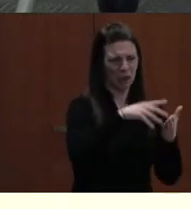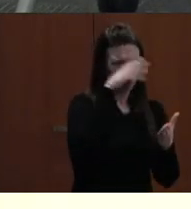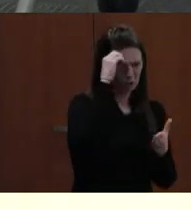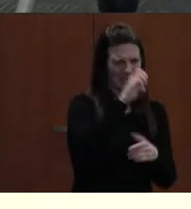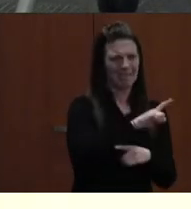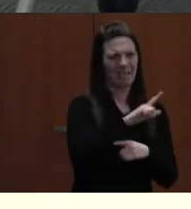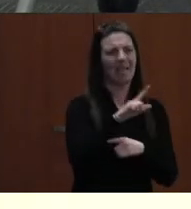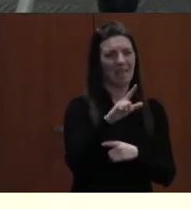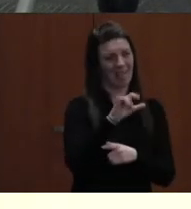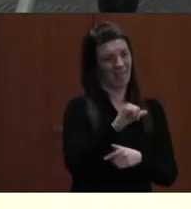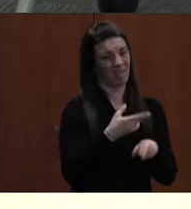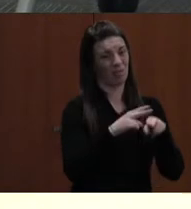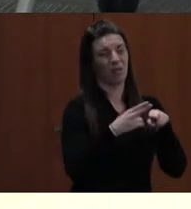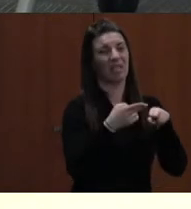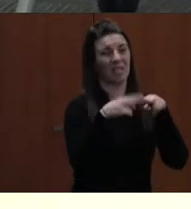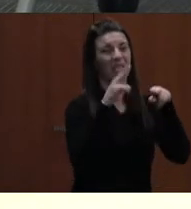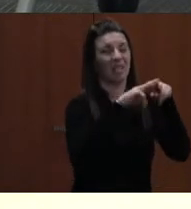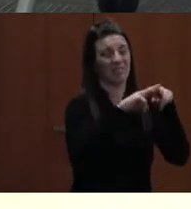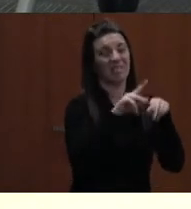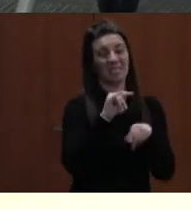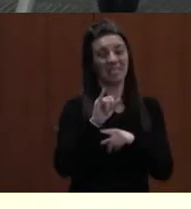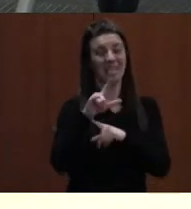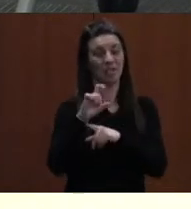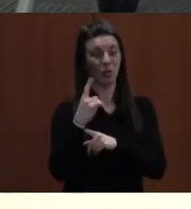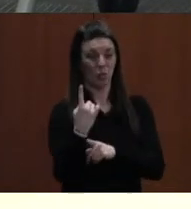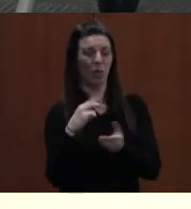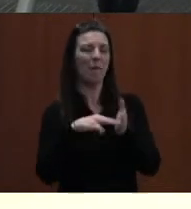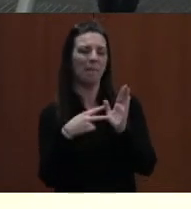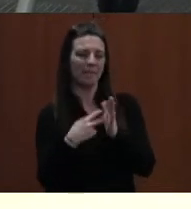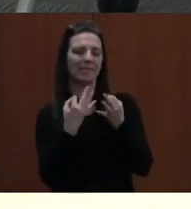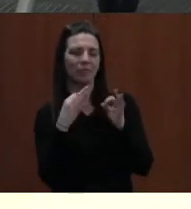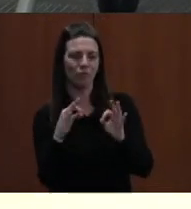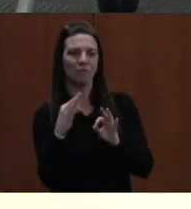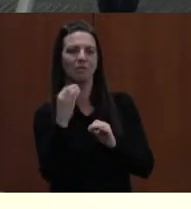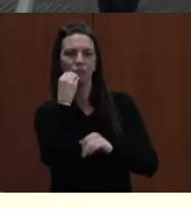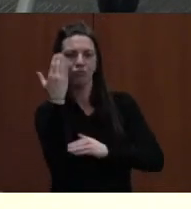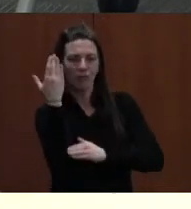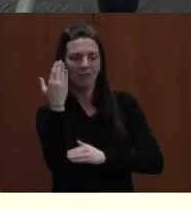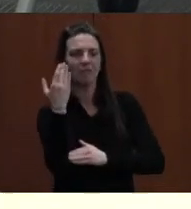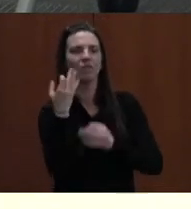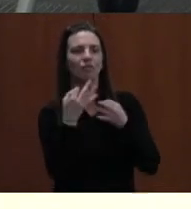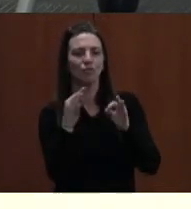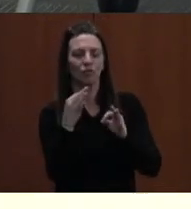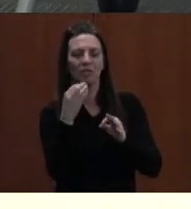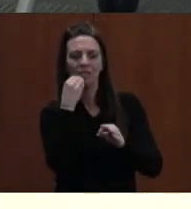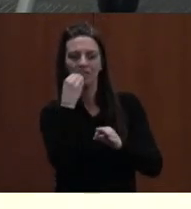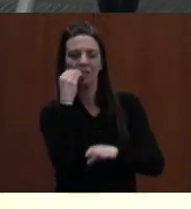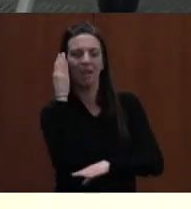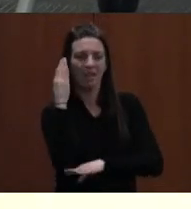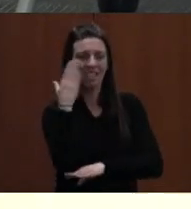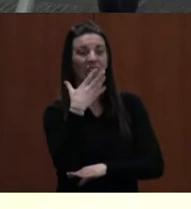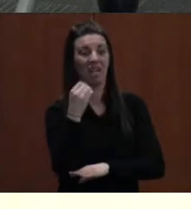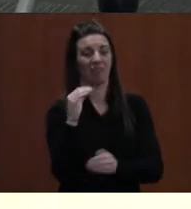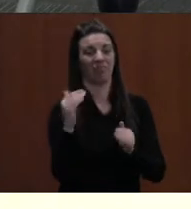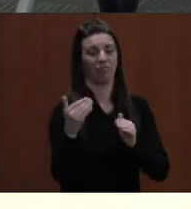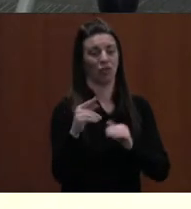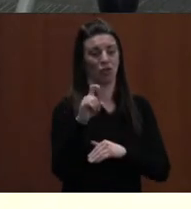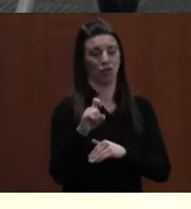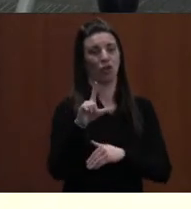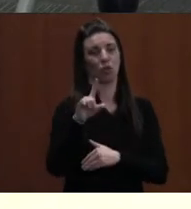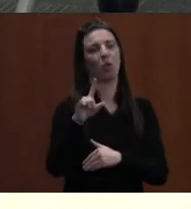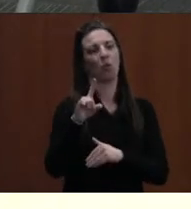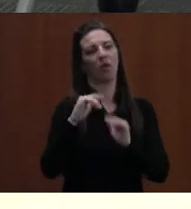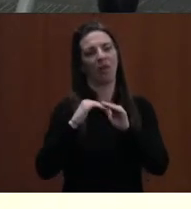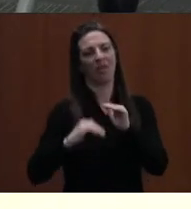a Title I school, students receive free breakfast and lunch daily, and the student-to-teacher ratio is expected to be 20 to 1 or less. According to WCPS